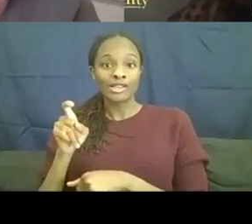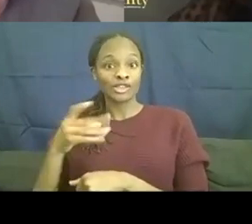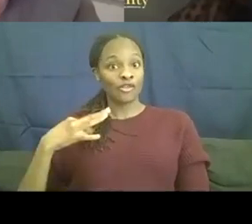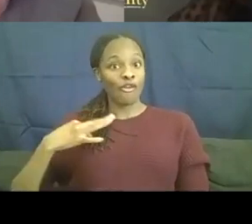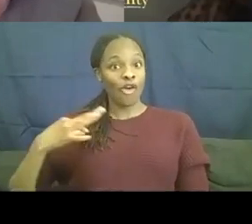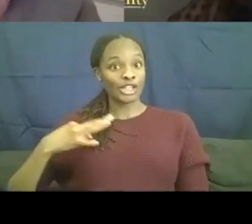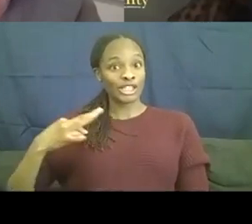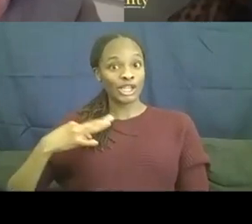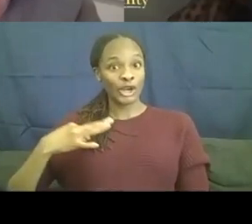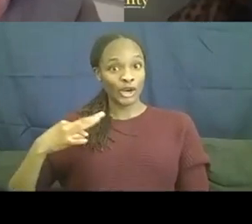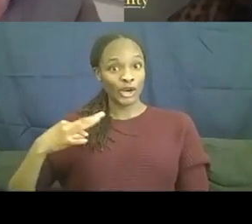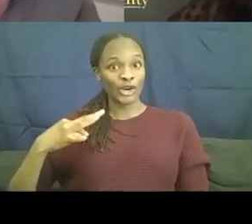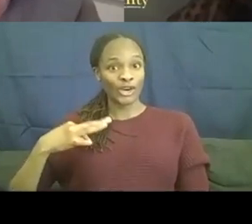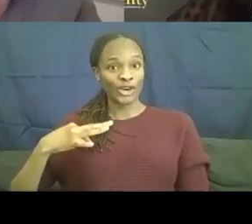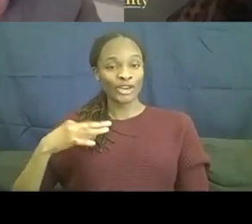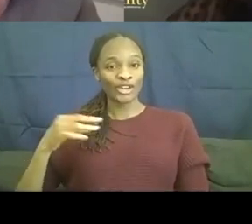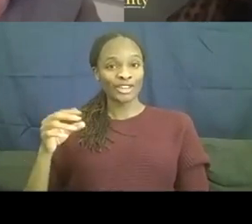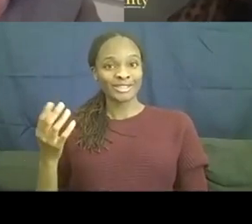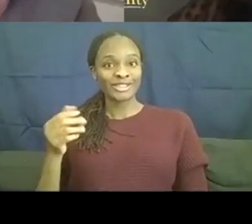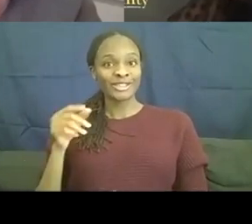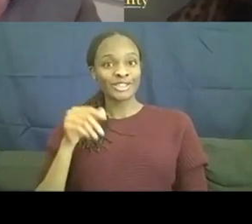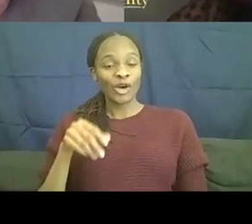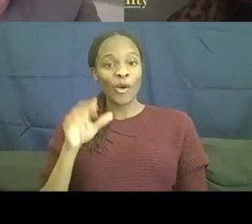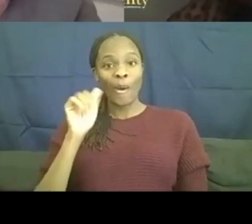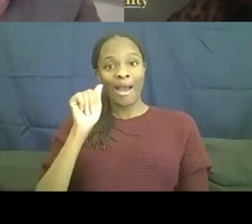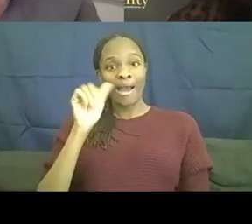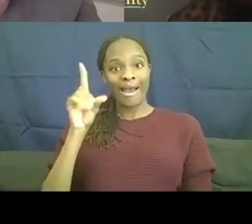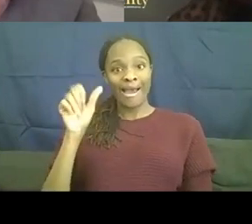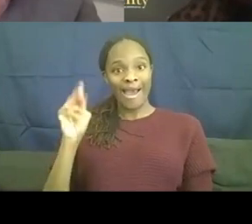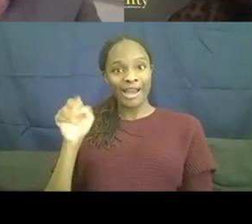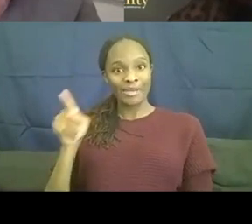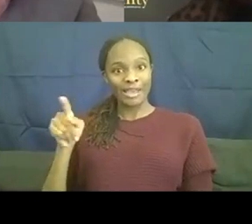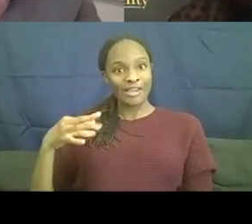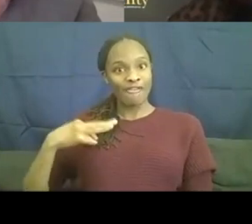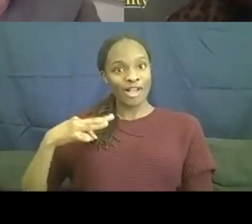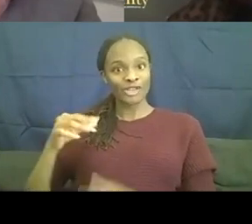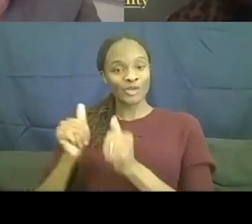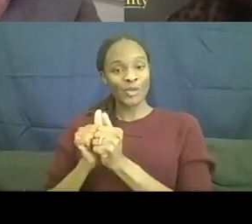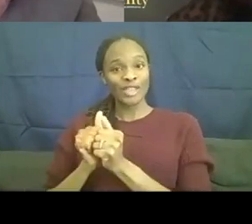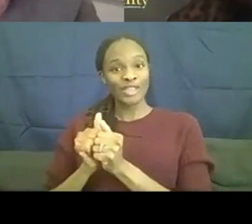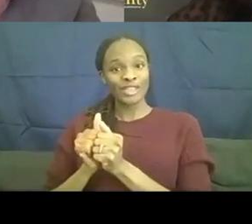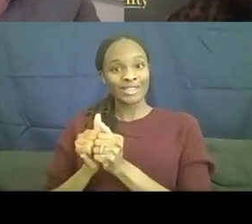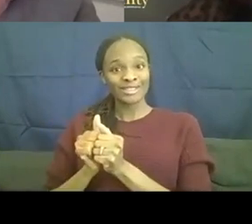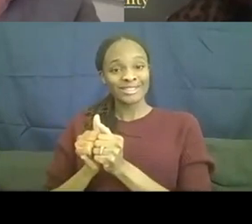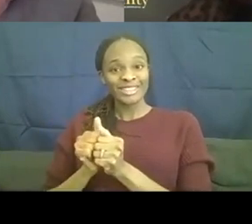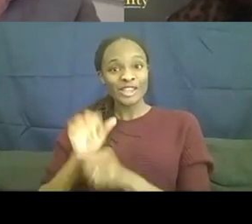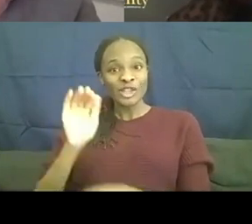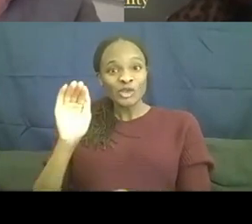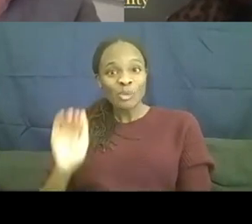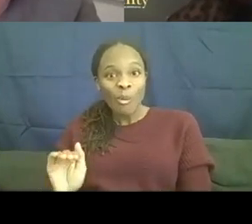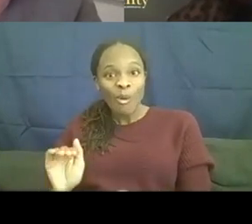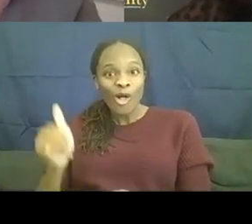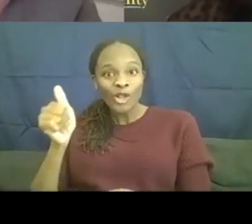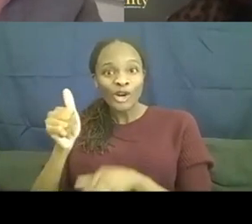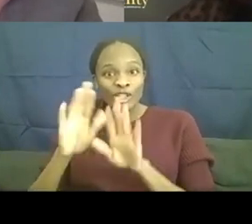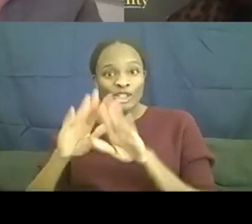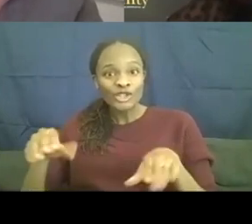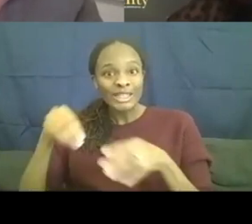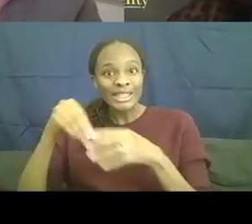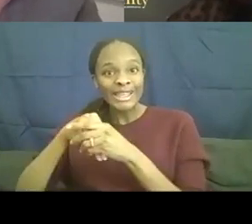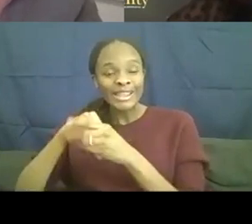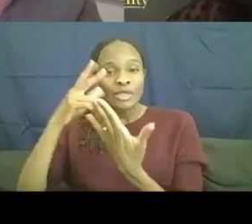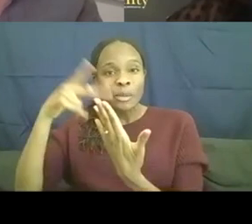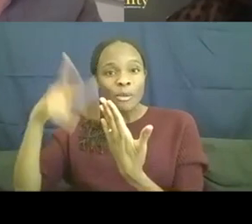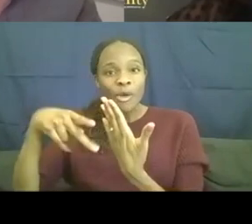and he volunteers with the smaller children that are in the program for